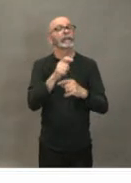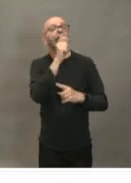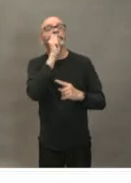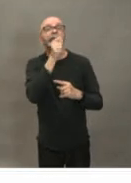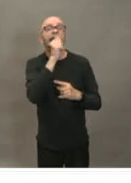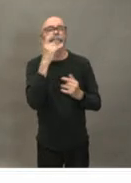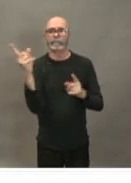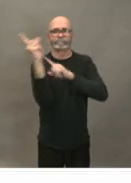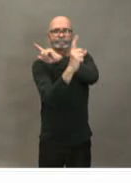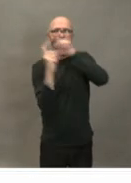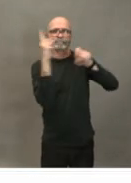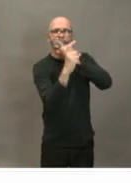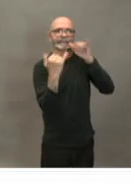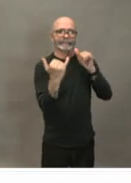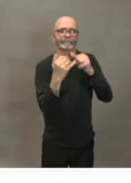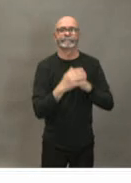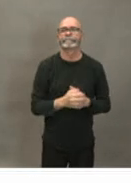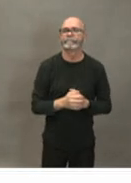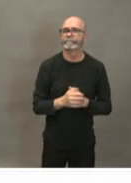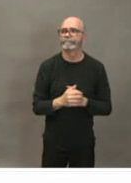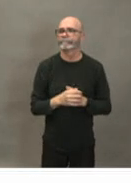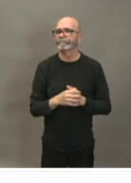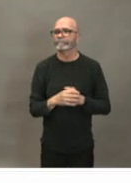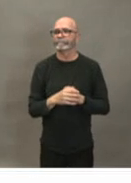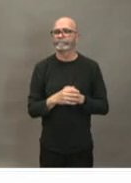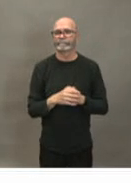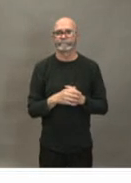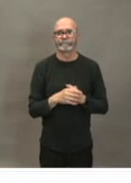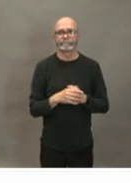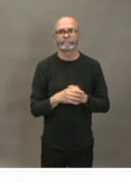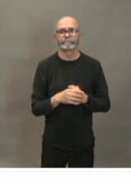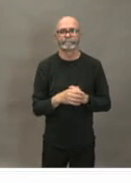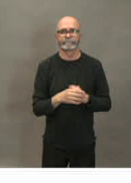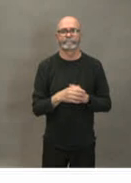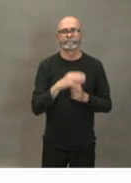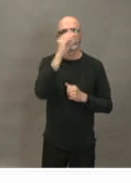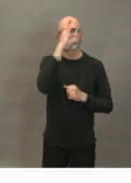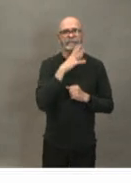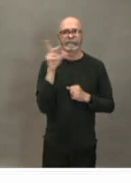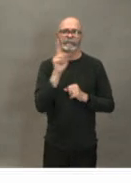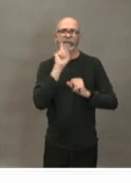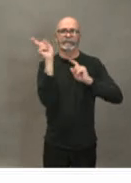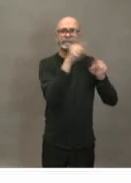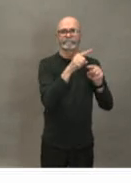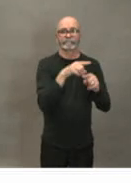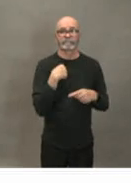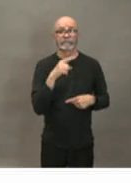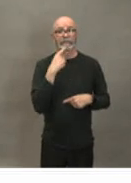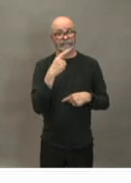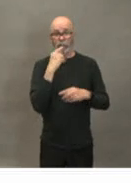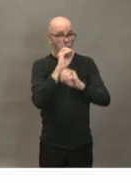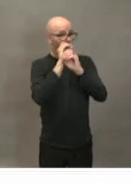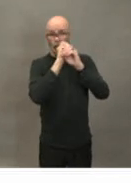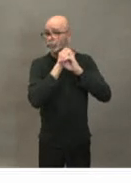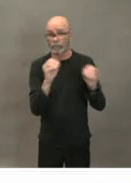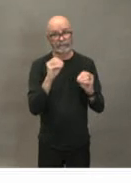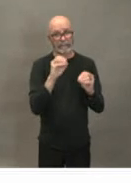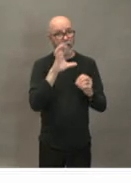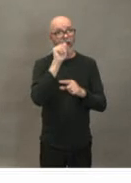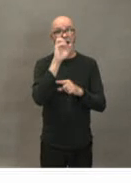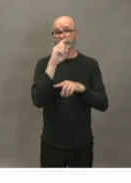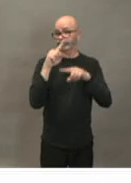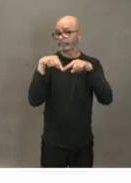thank you i understand you said there have been no cases and uh want people to be aware um